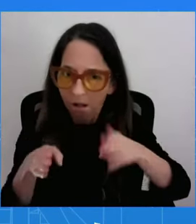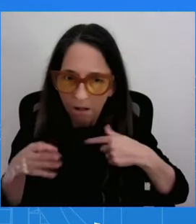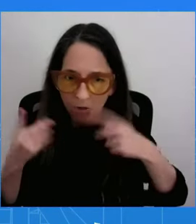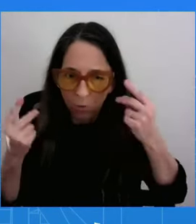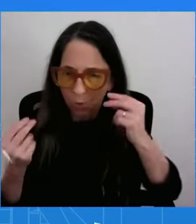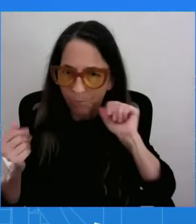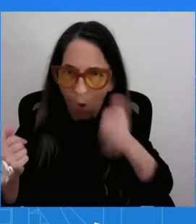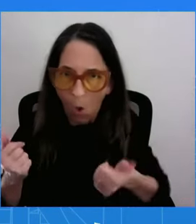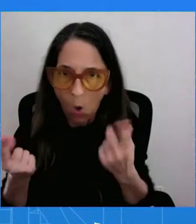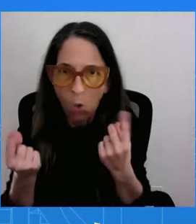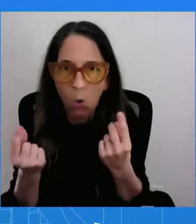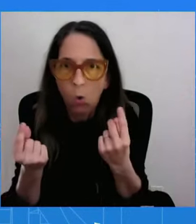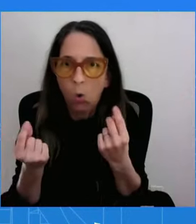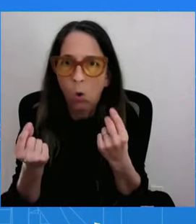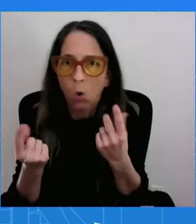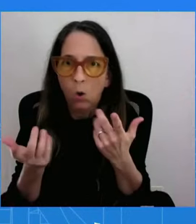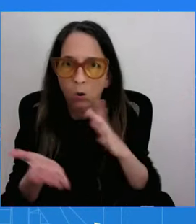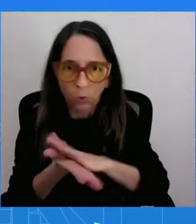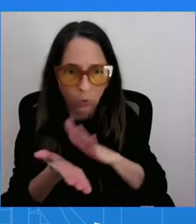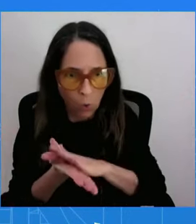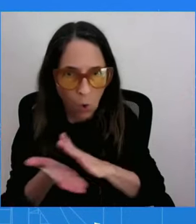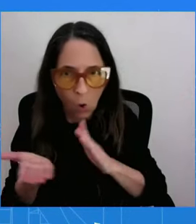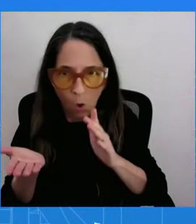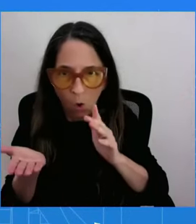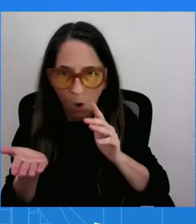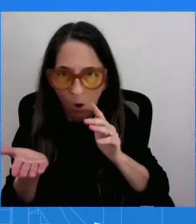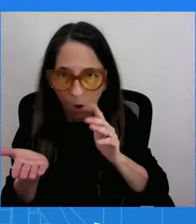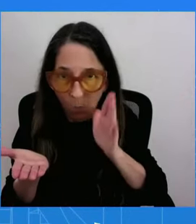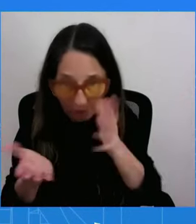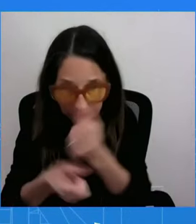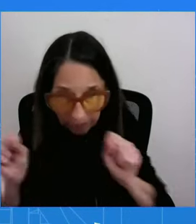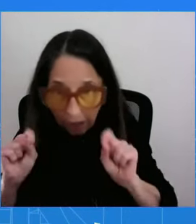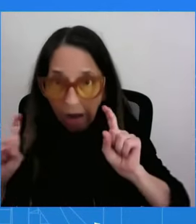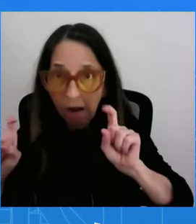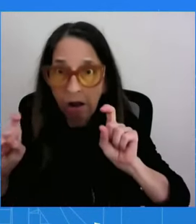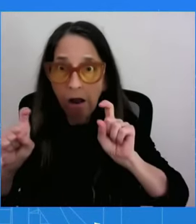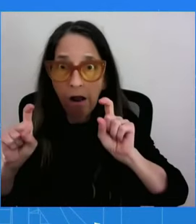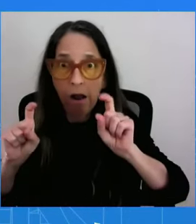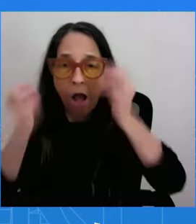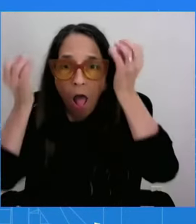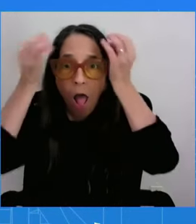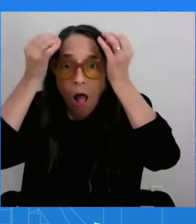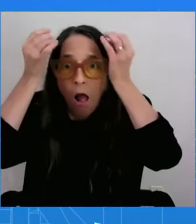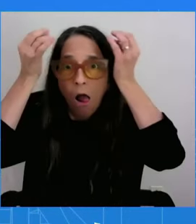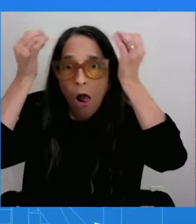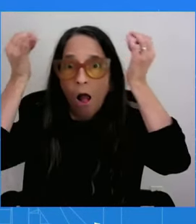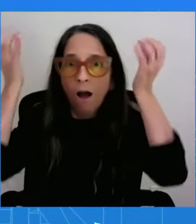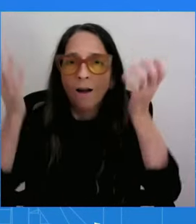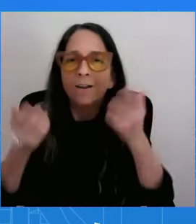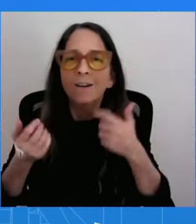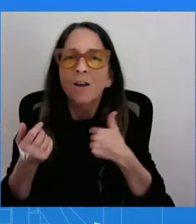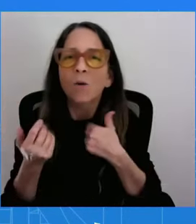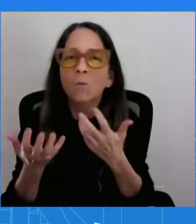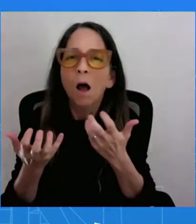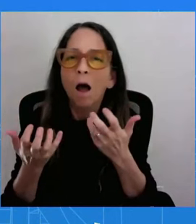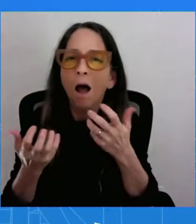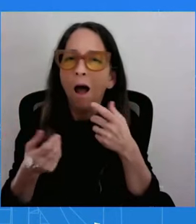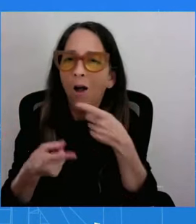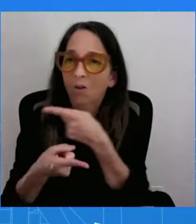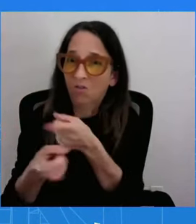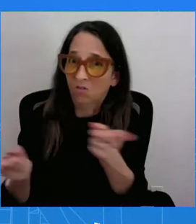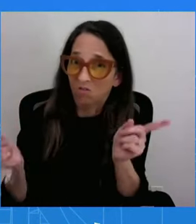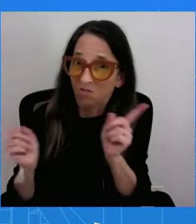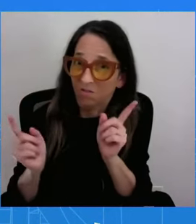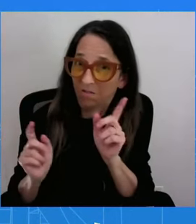and what I want them to know is that the President is doing and the Vice President of this